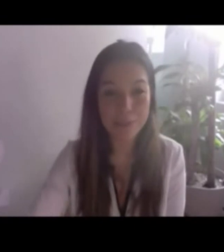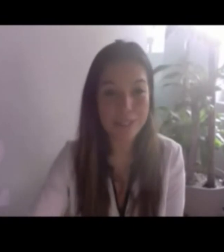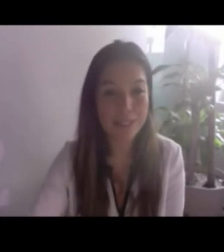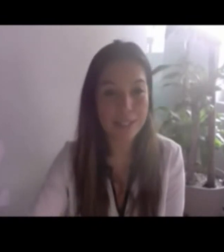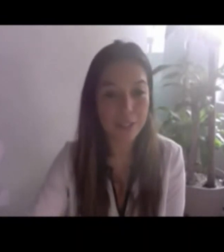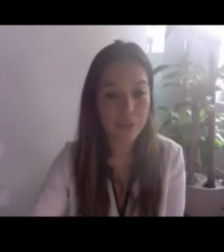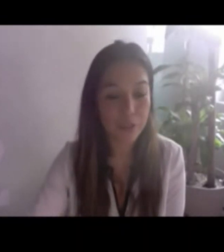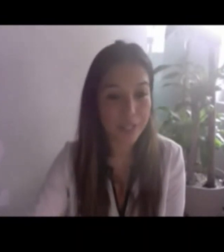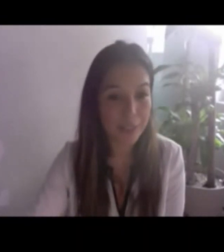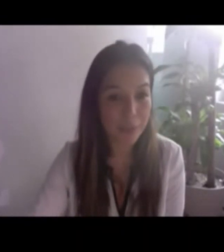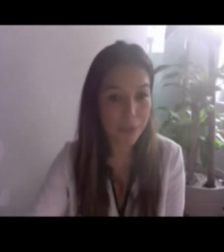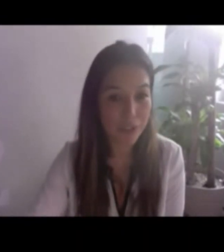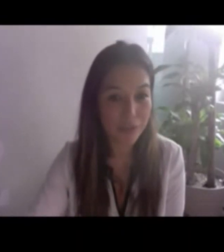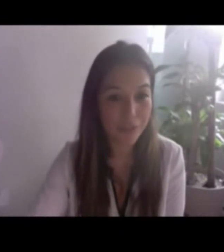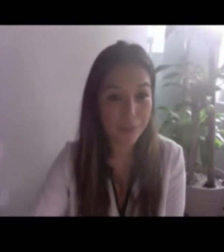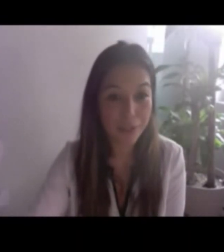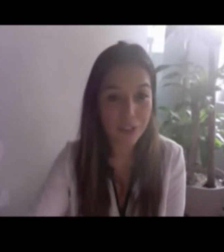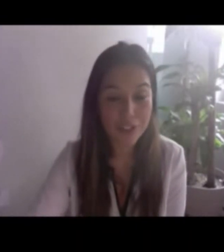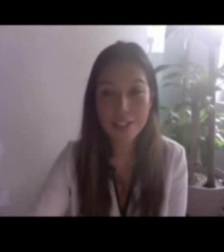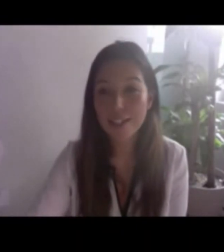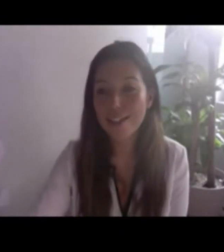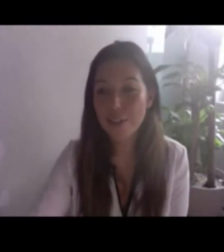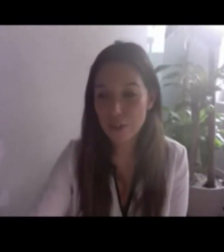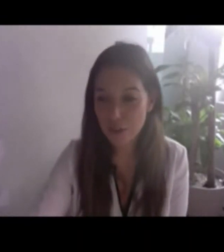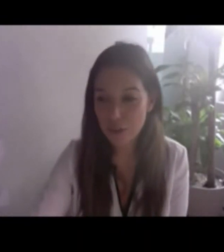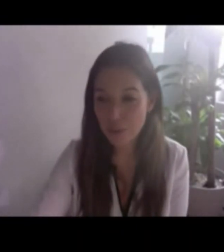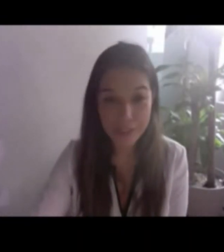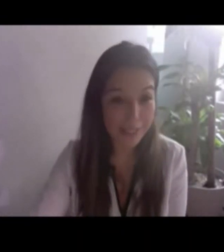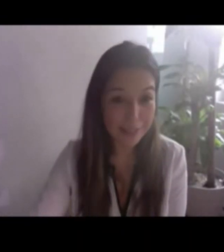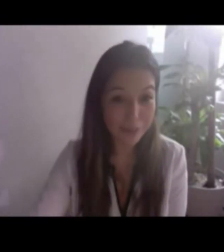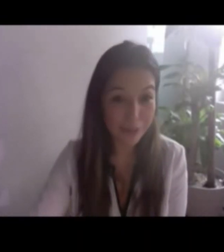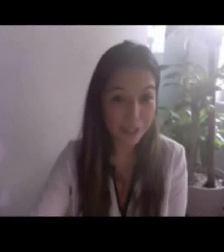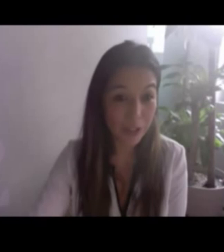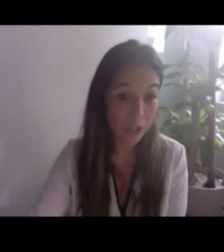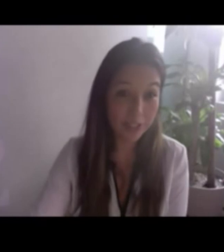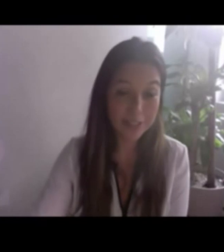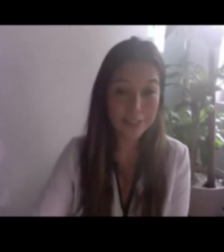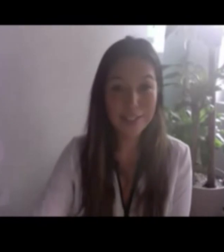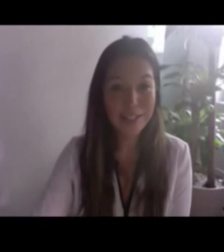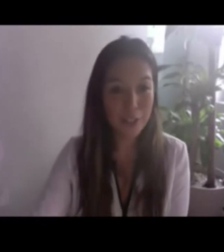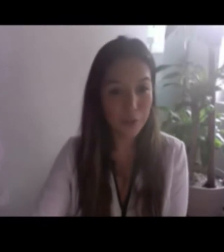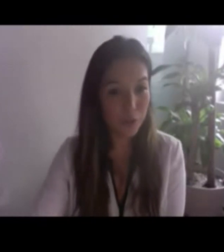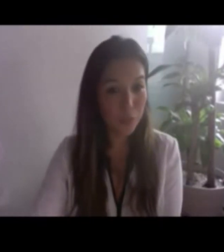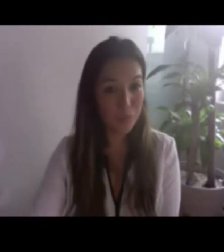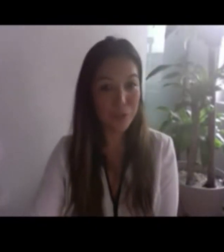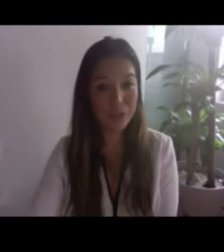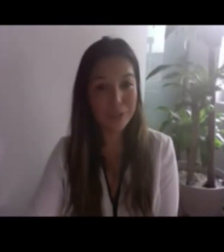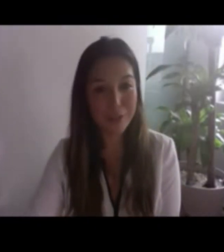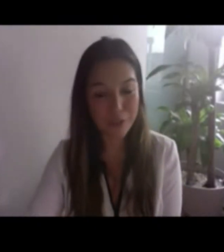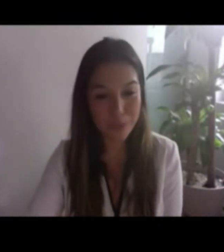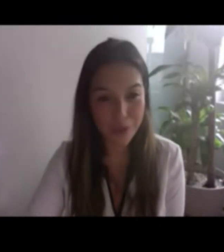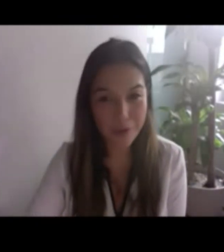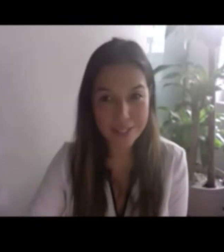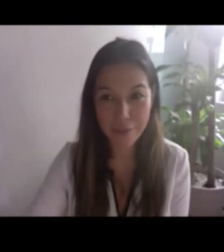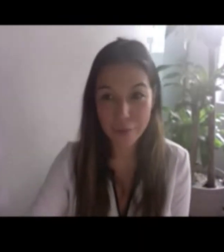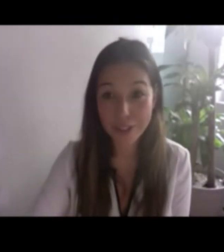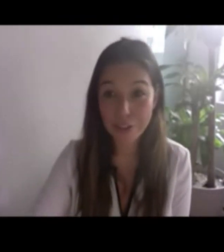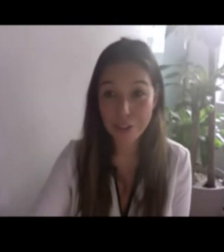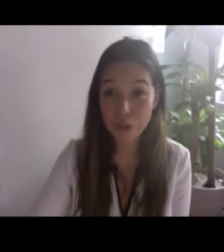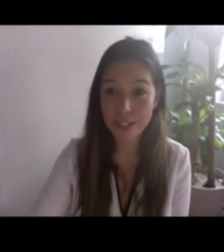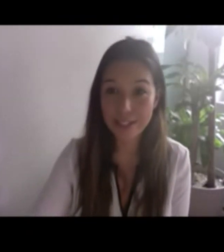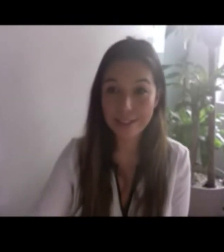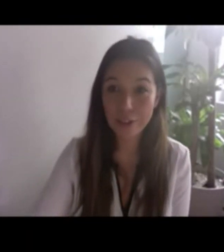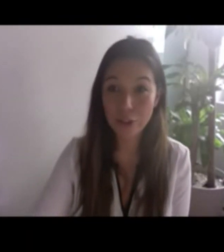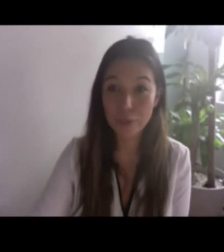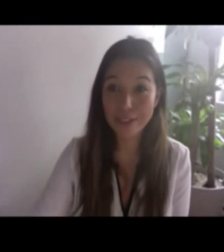reminding me if we could ask permission for a picture. So, yes, if we could, if you feel comfortable, I'll ask everyone